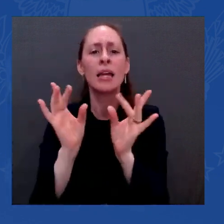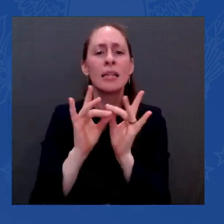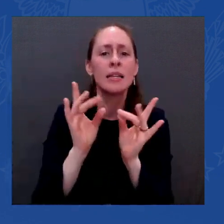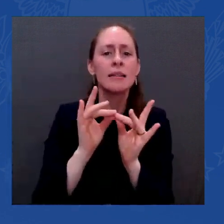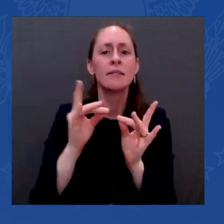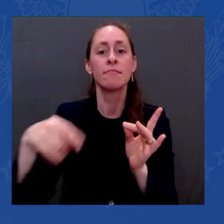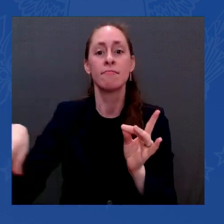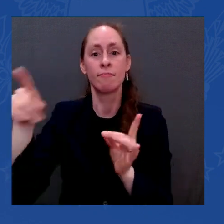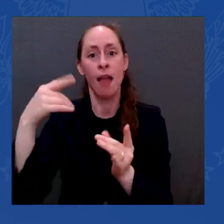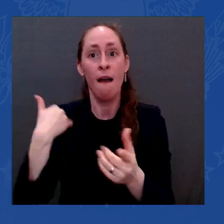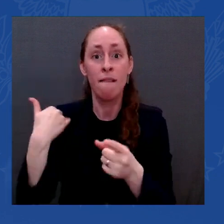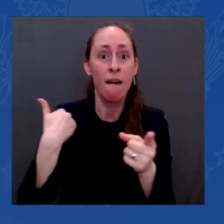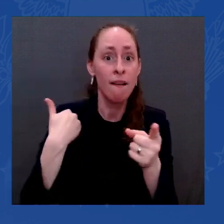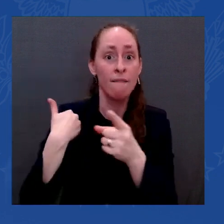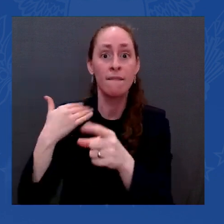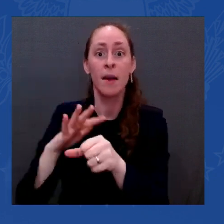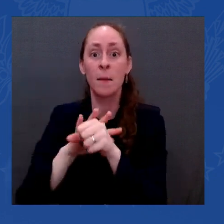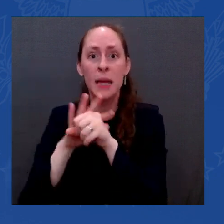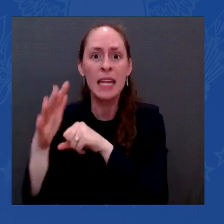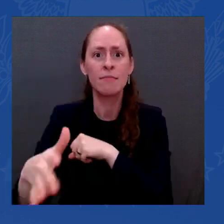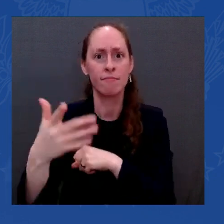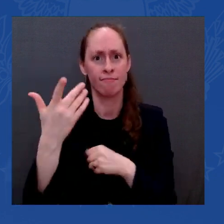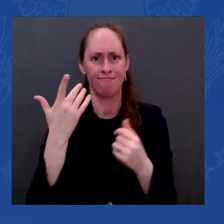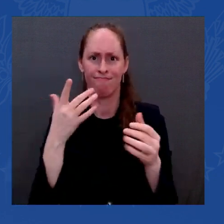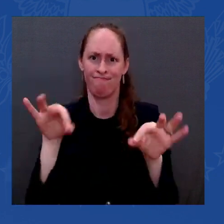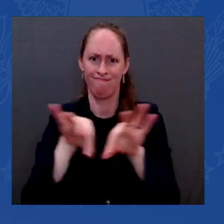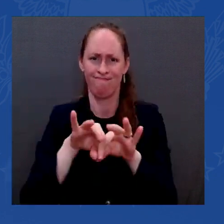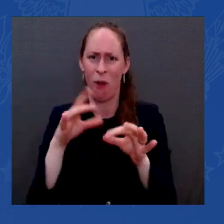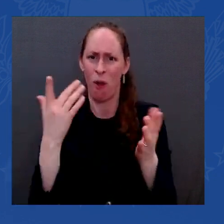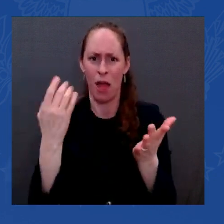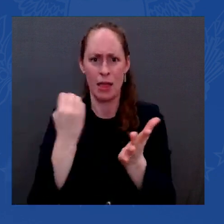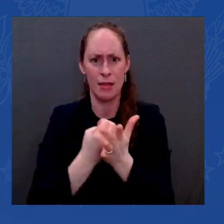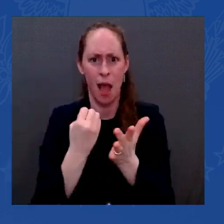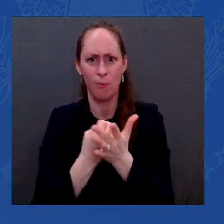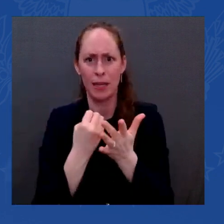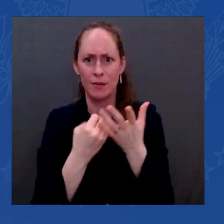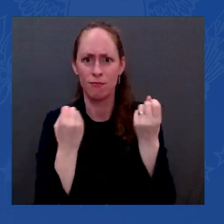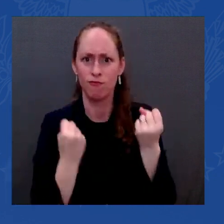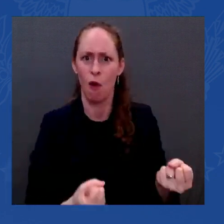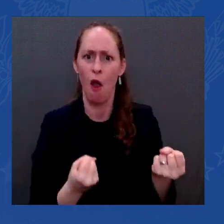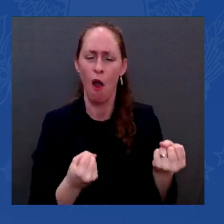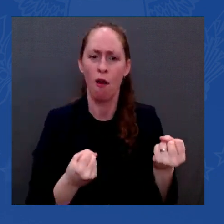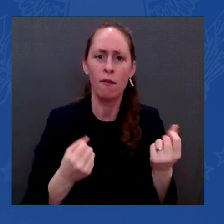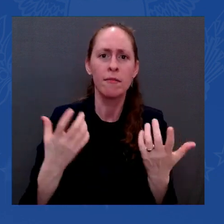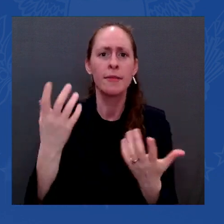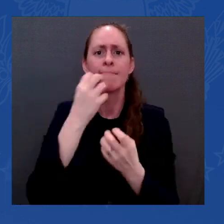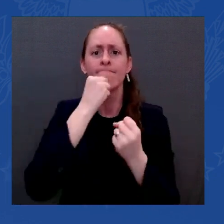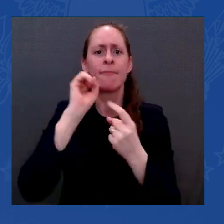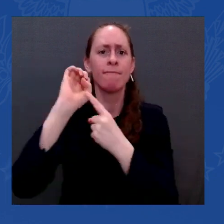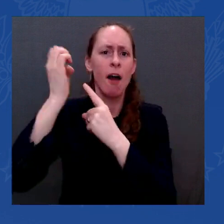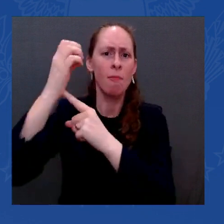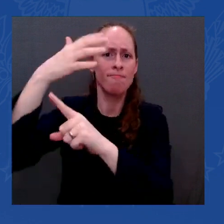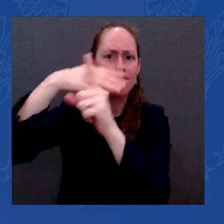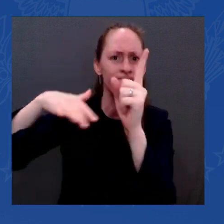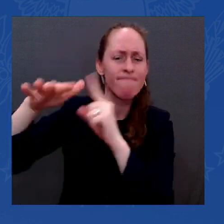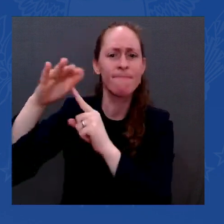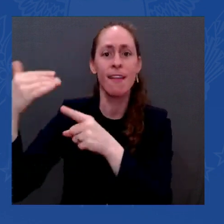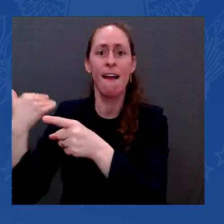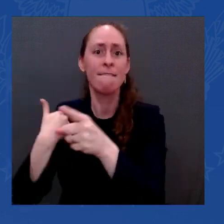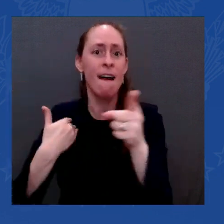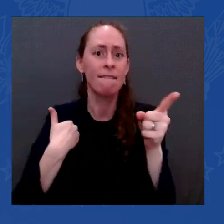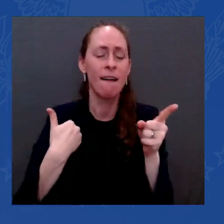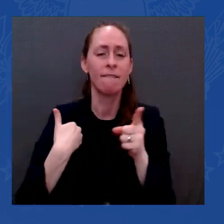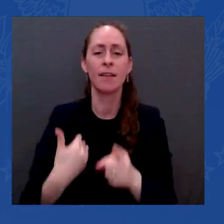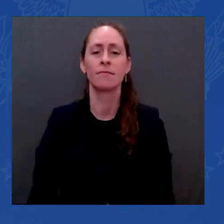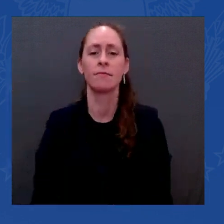So my team is committed to bringing this supply chain home, and we are doing so with an operation that is a benchmark for innovation